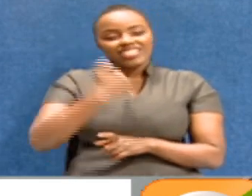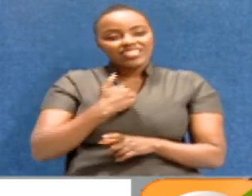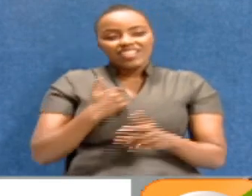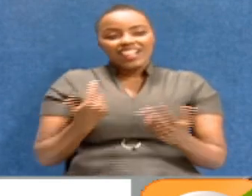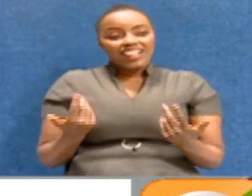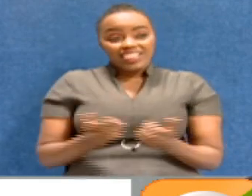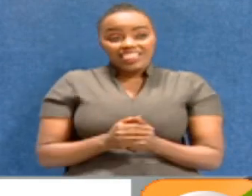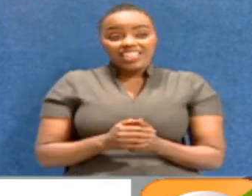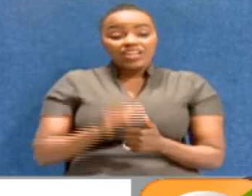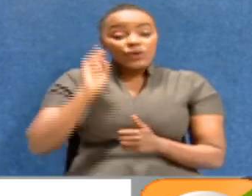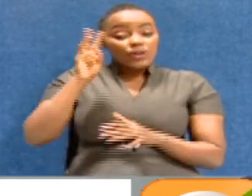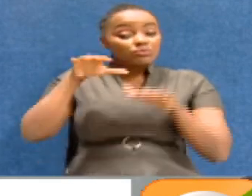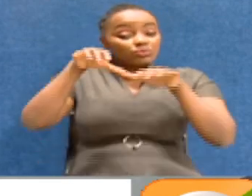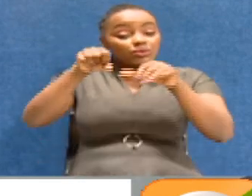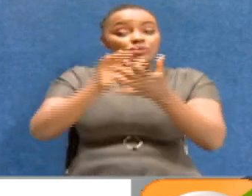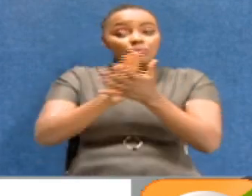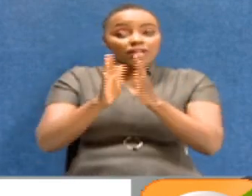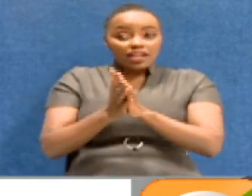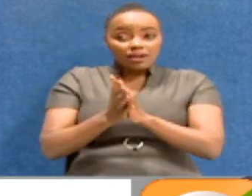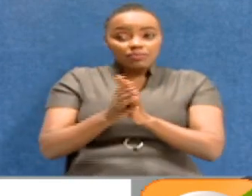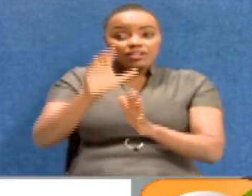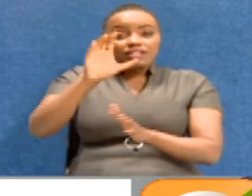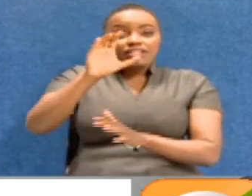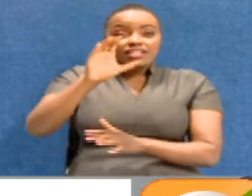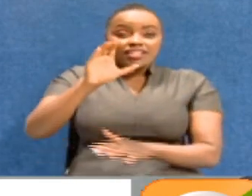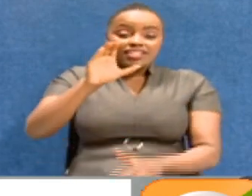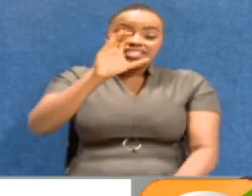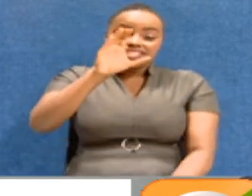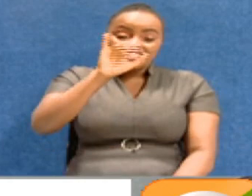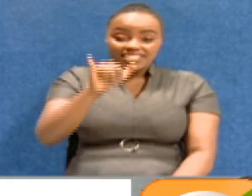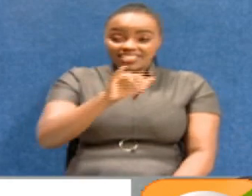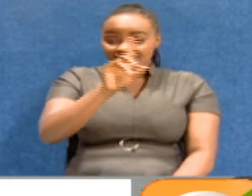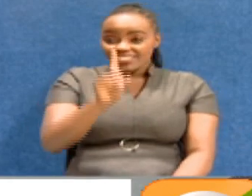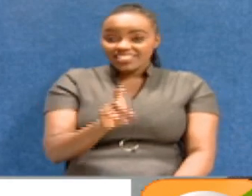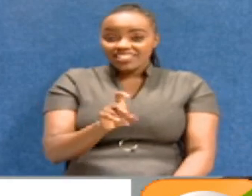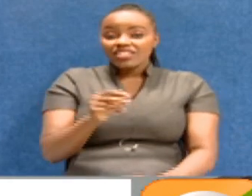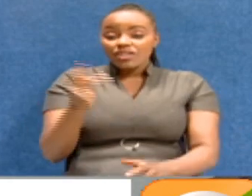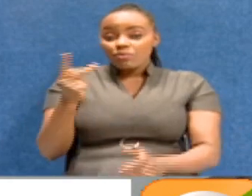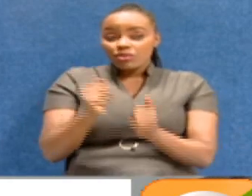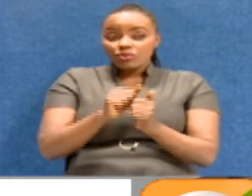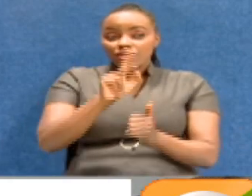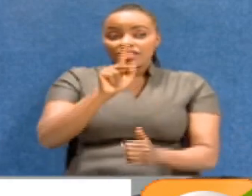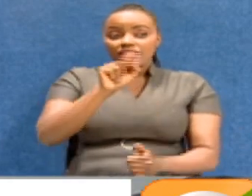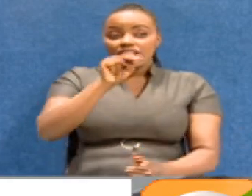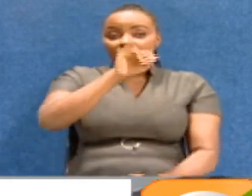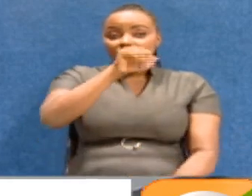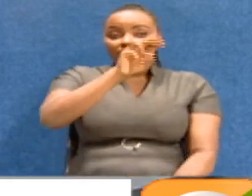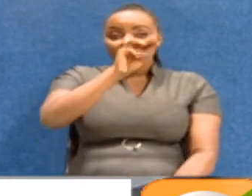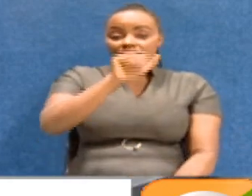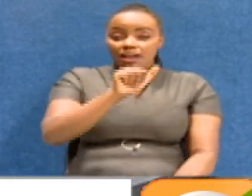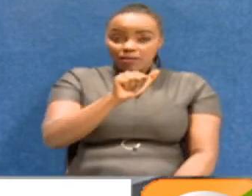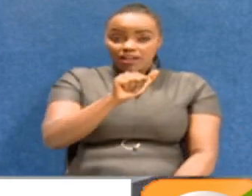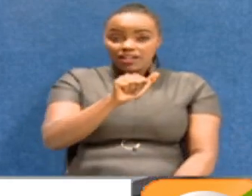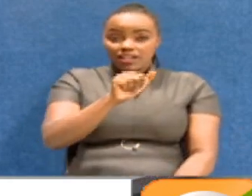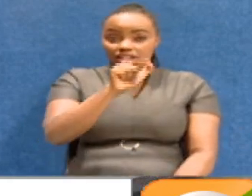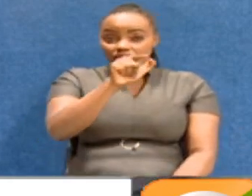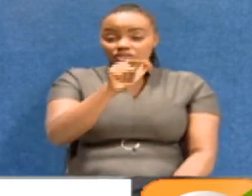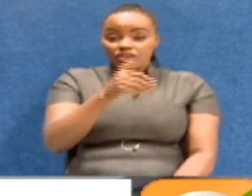Should she ascend then to become DCJ? We are in court with chance. Yes. So, I'm assuming you will also pass that question.